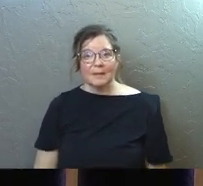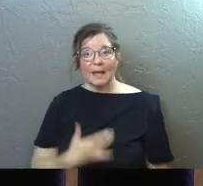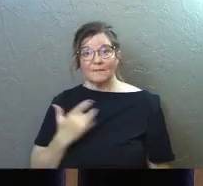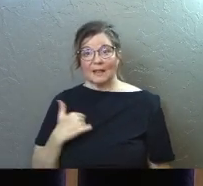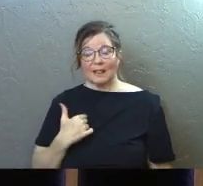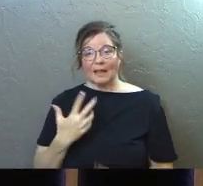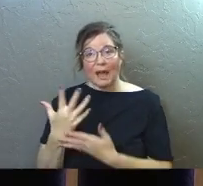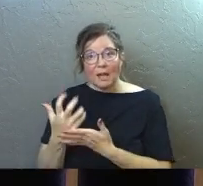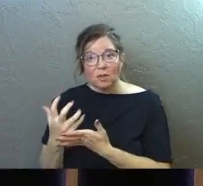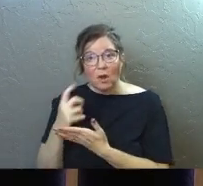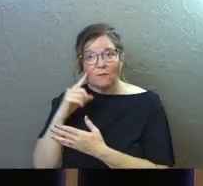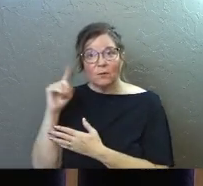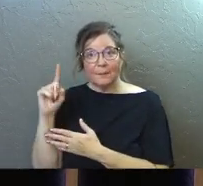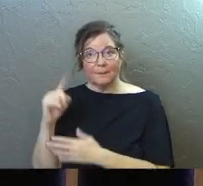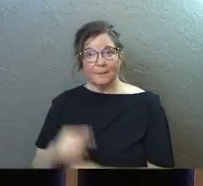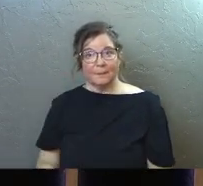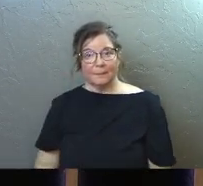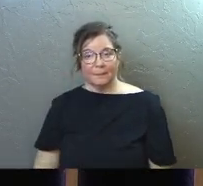I feel like I long for him.